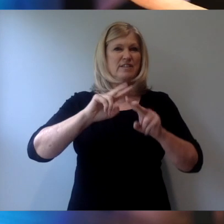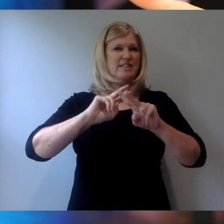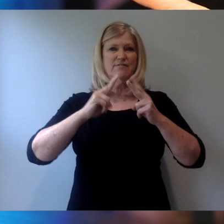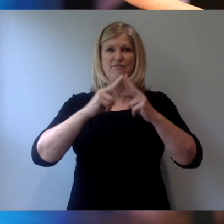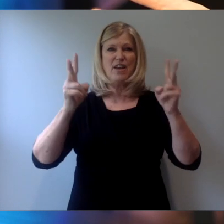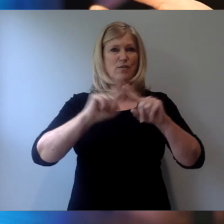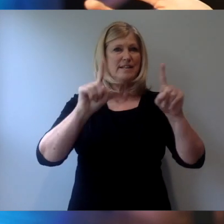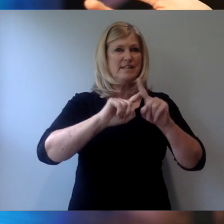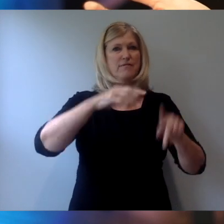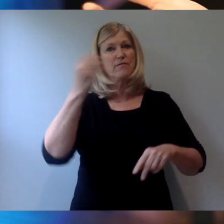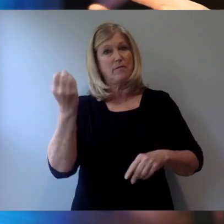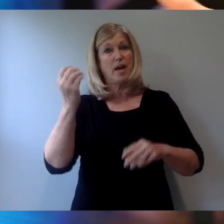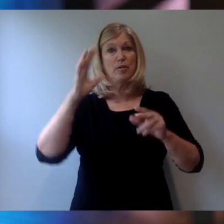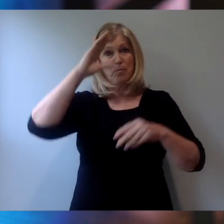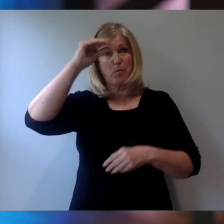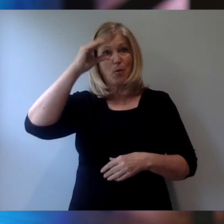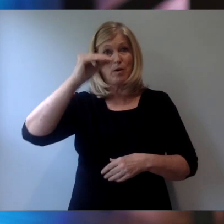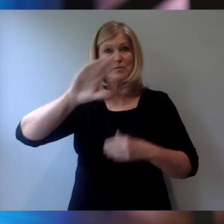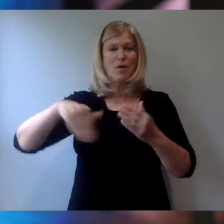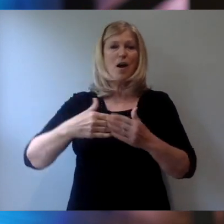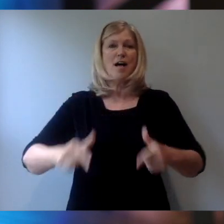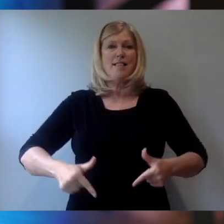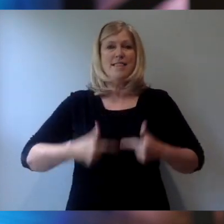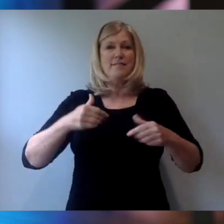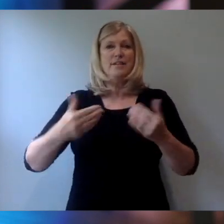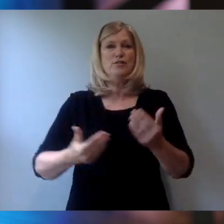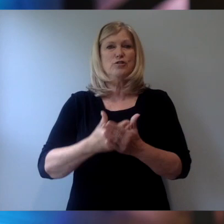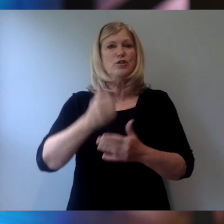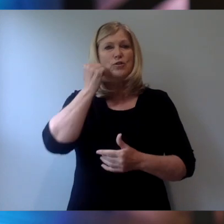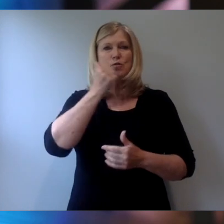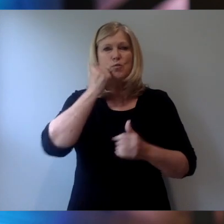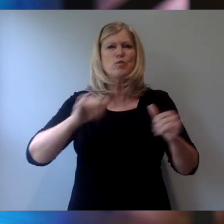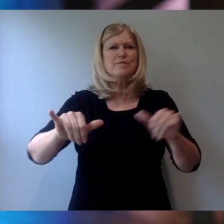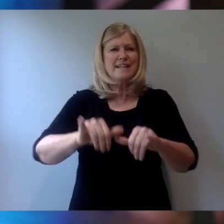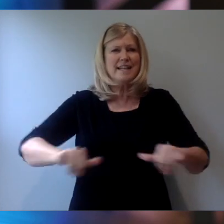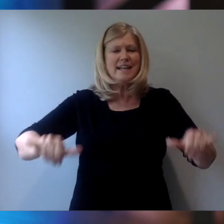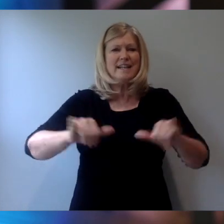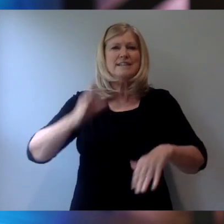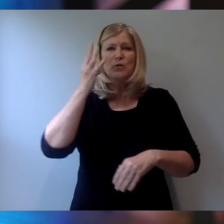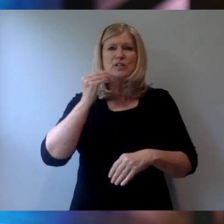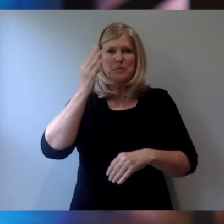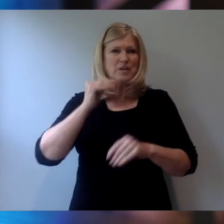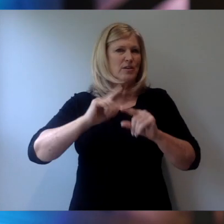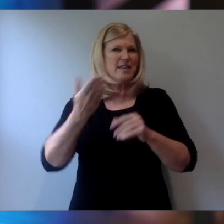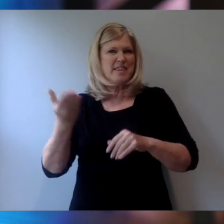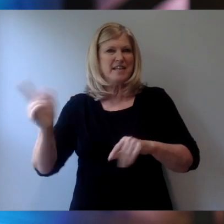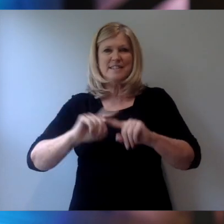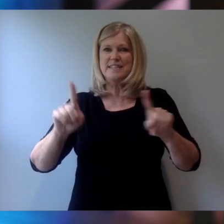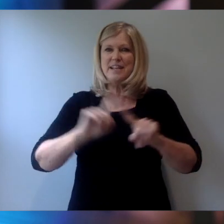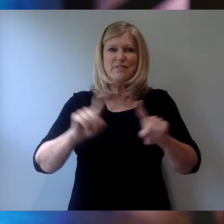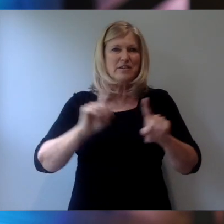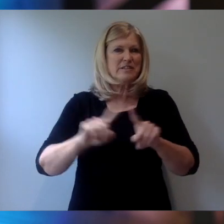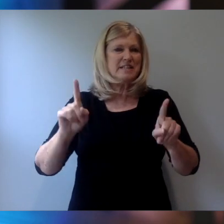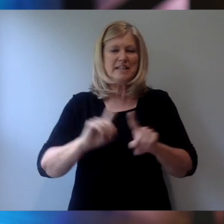All of us are living in new routines right now. And so we're experiencing things differently in so many ways